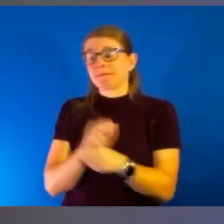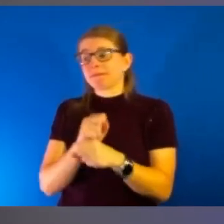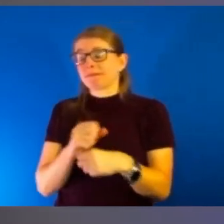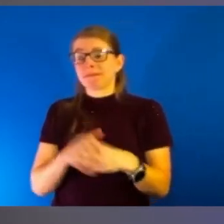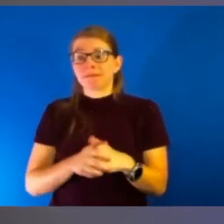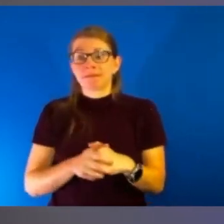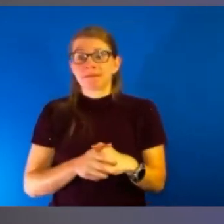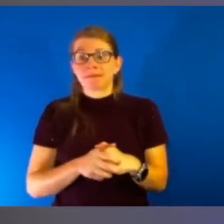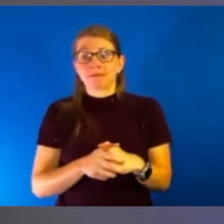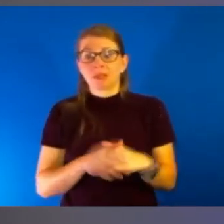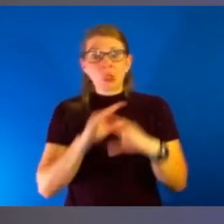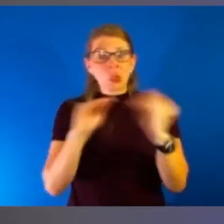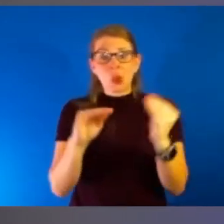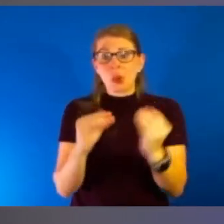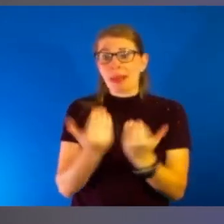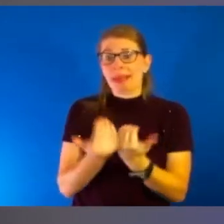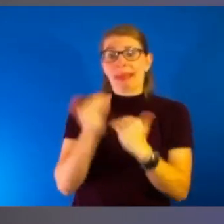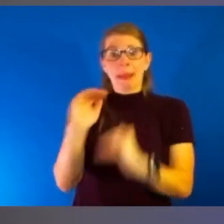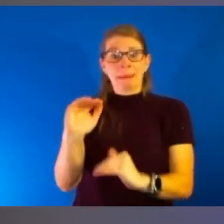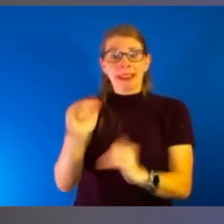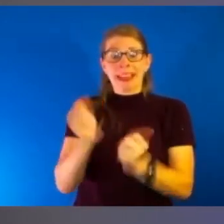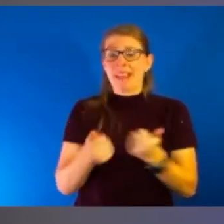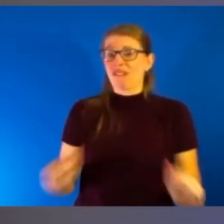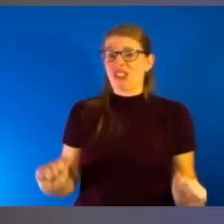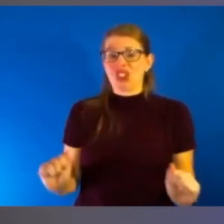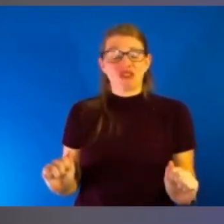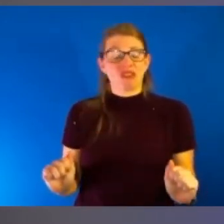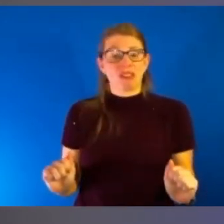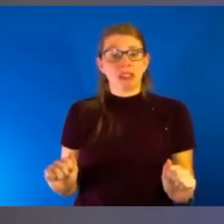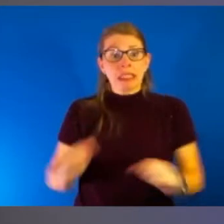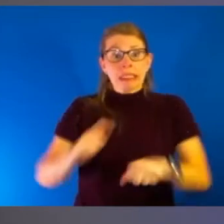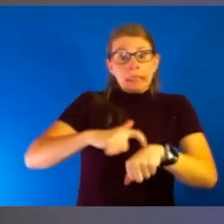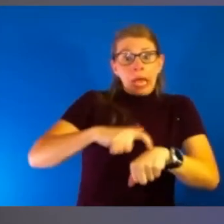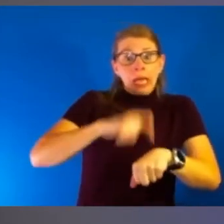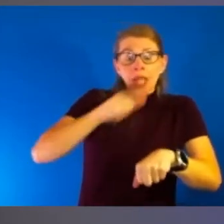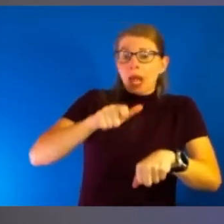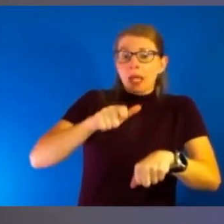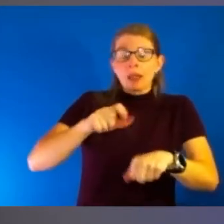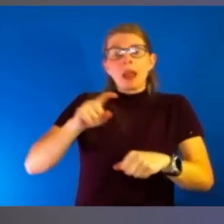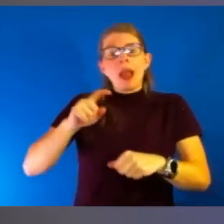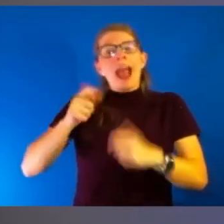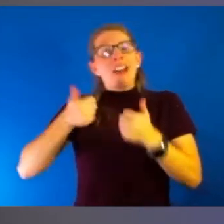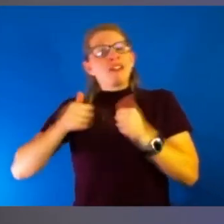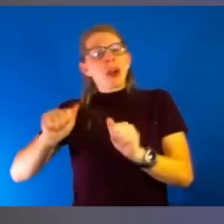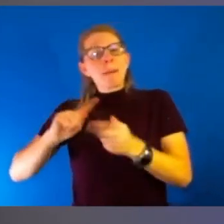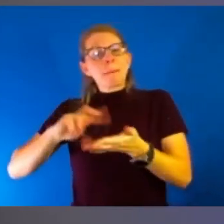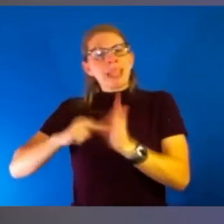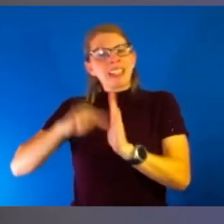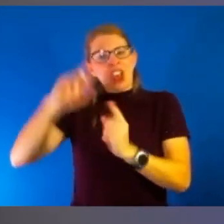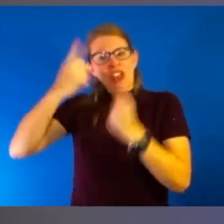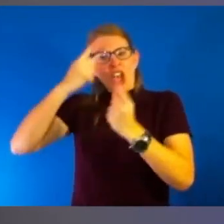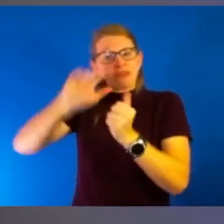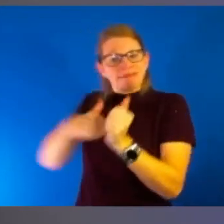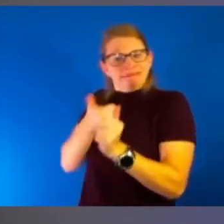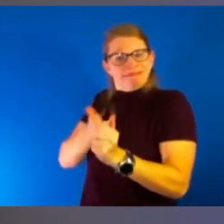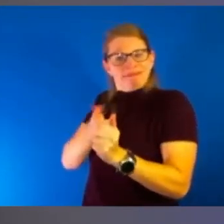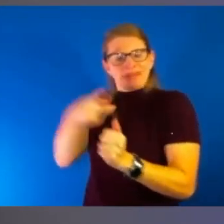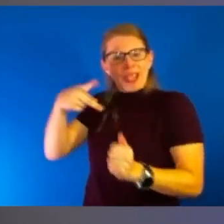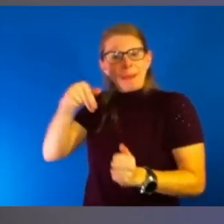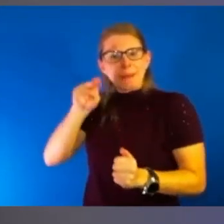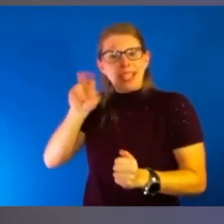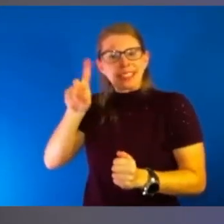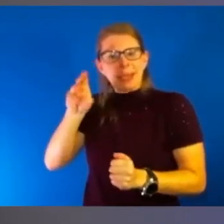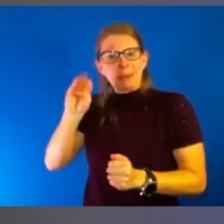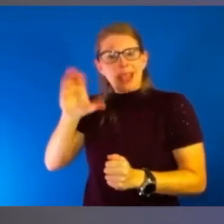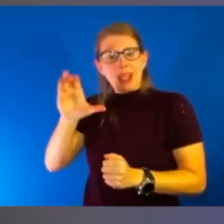effort. And it's not just time, it's effort thought to this pandemic at a great personal cost. So that's